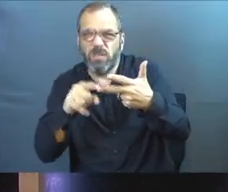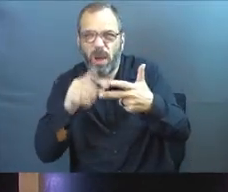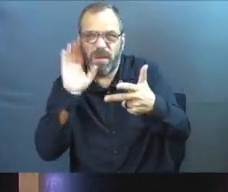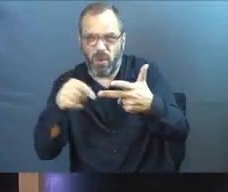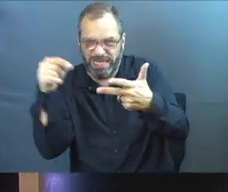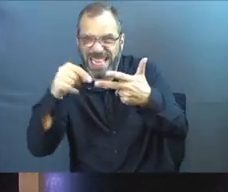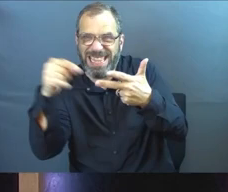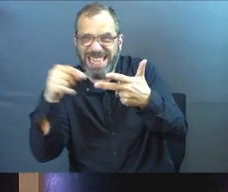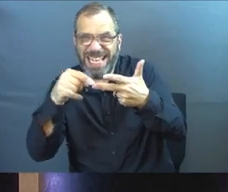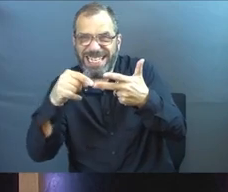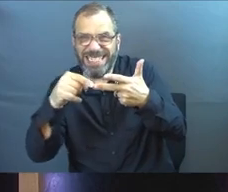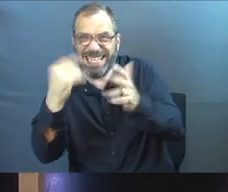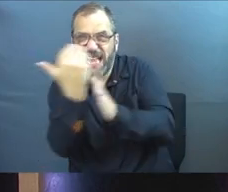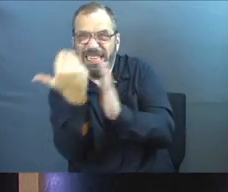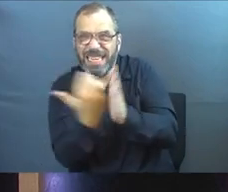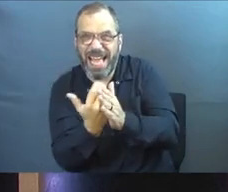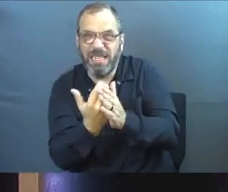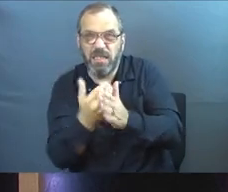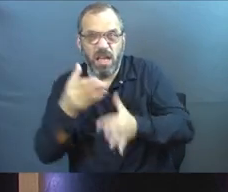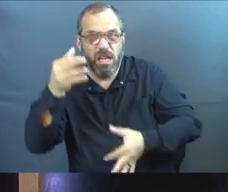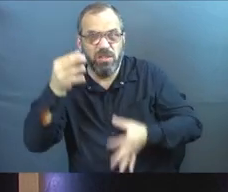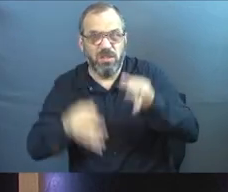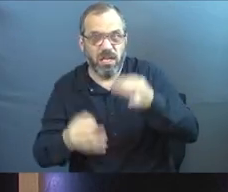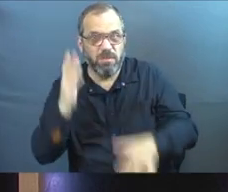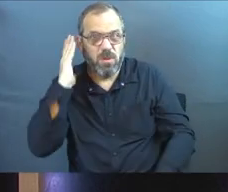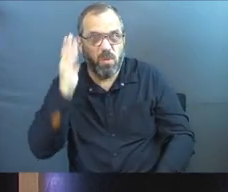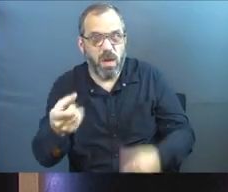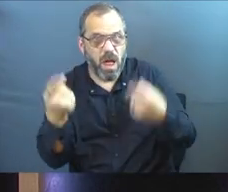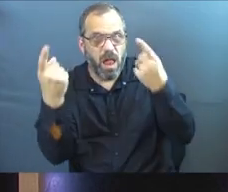our time in is judgment is coming.